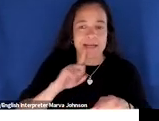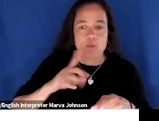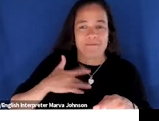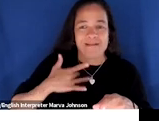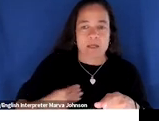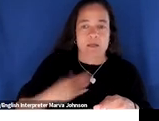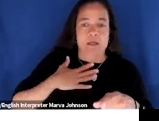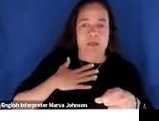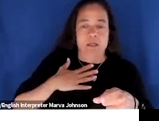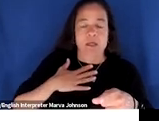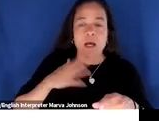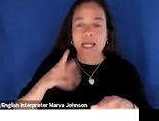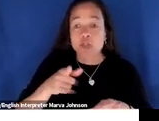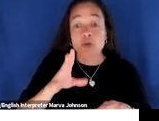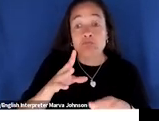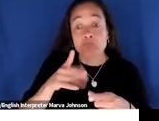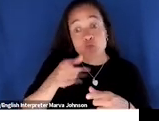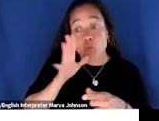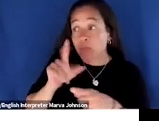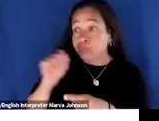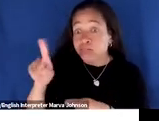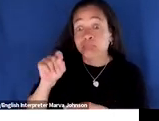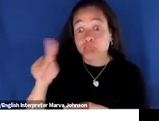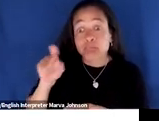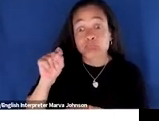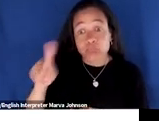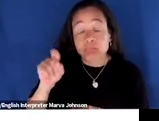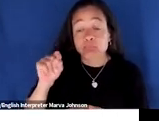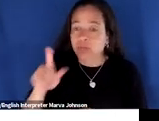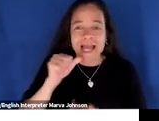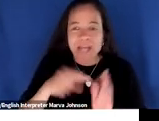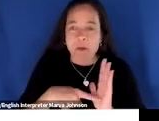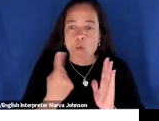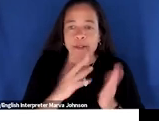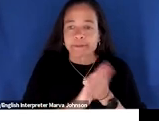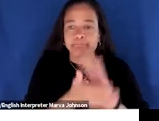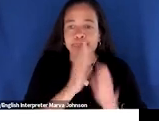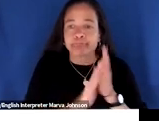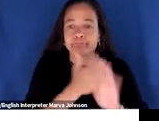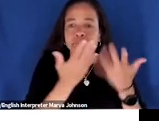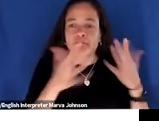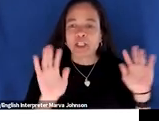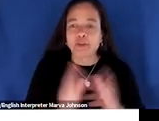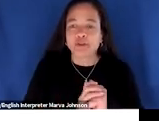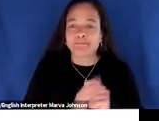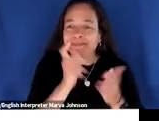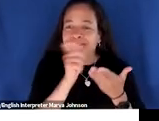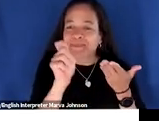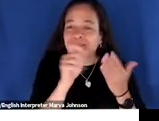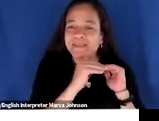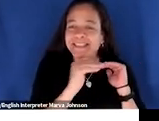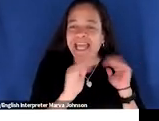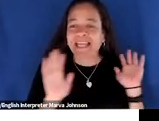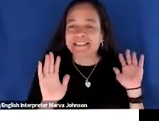and that you're going to keep asking those questions over time you're not going to just do this once say yeah okay we've checked the sustainability box or we've checked the